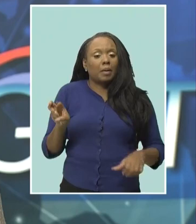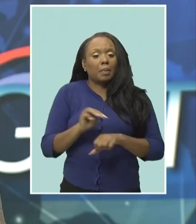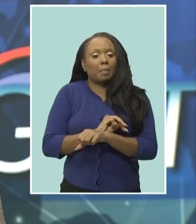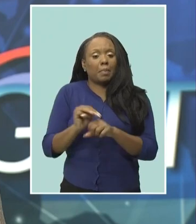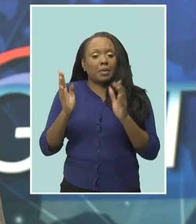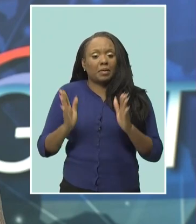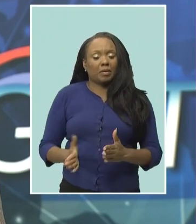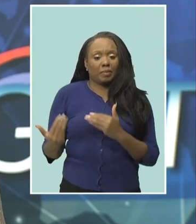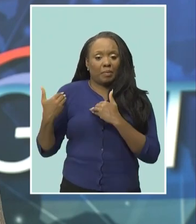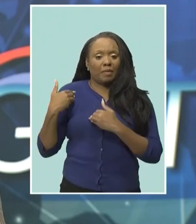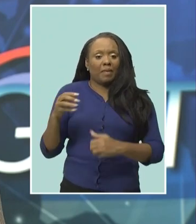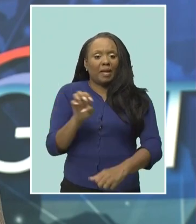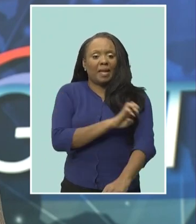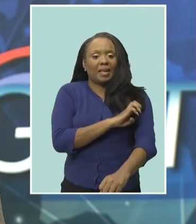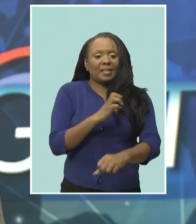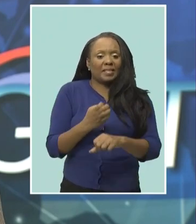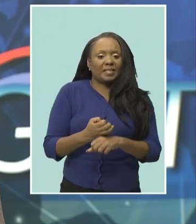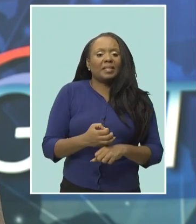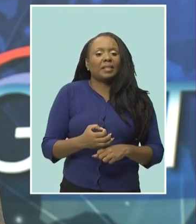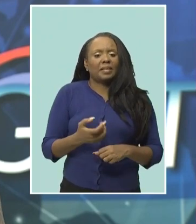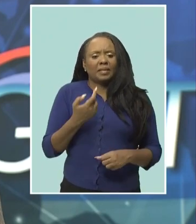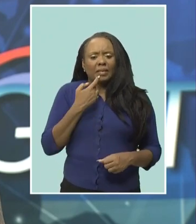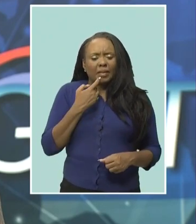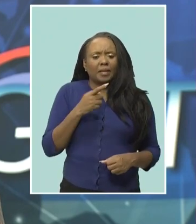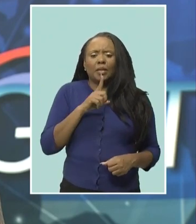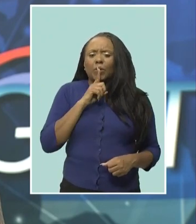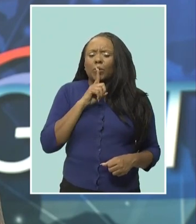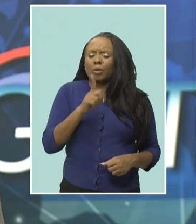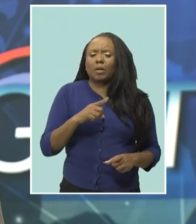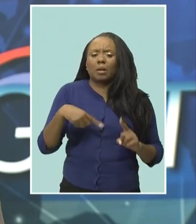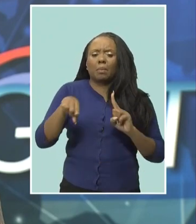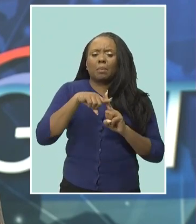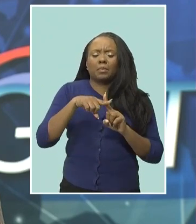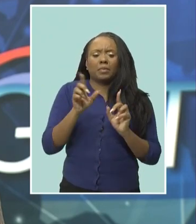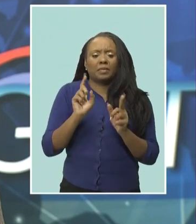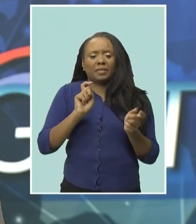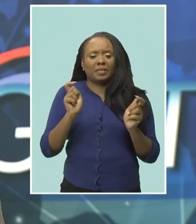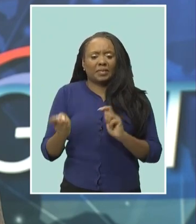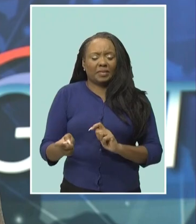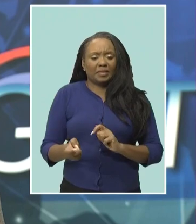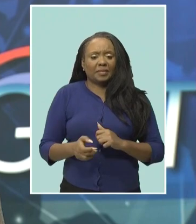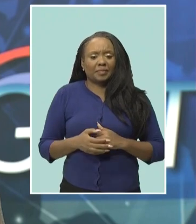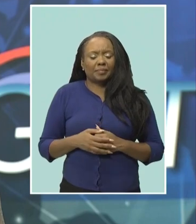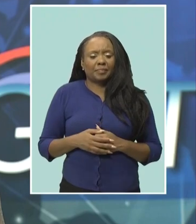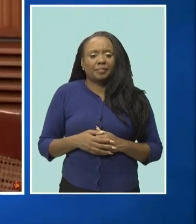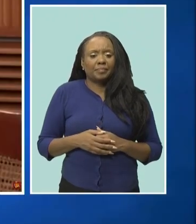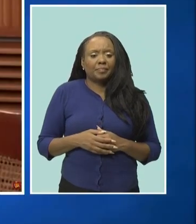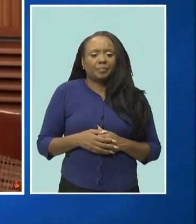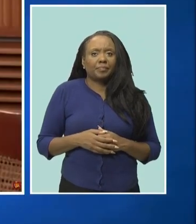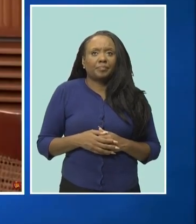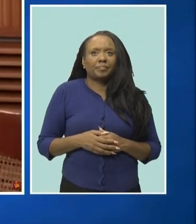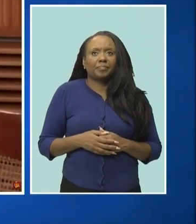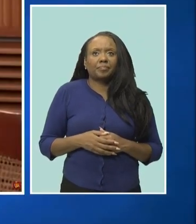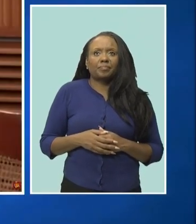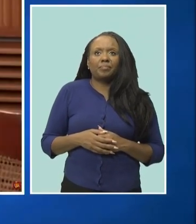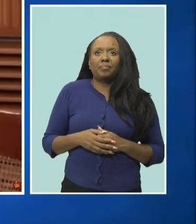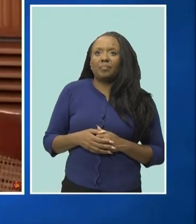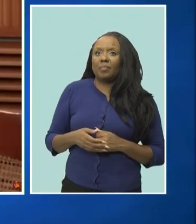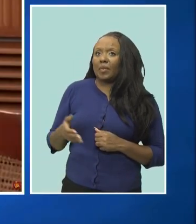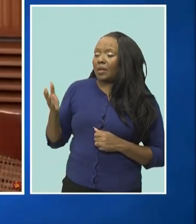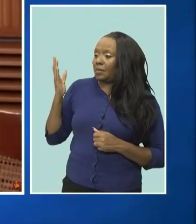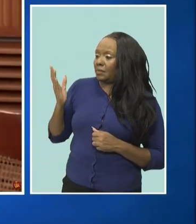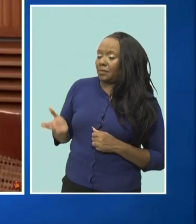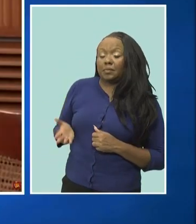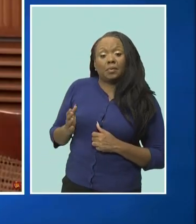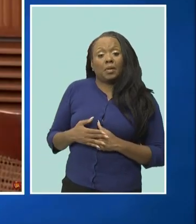Minister of Energy Senator Lisa Cummins has described the changes as positive in the absence Mr.